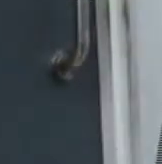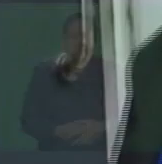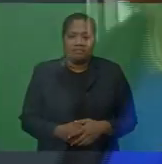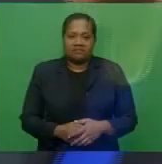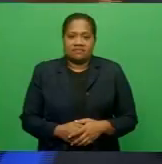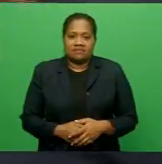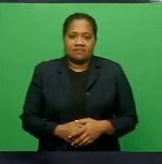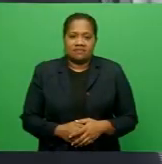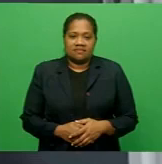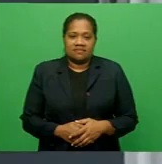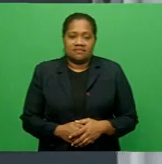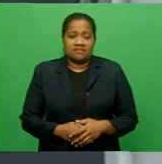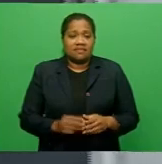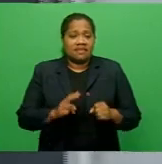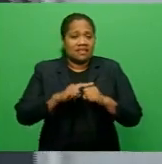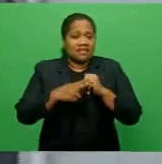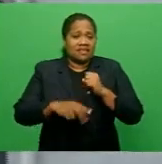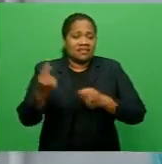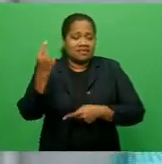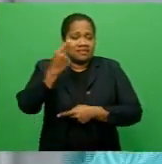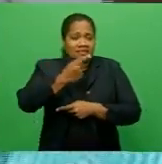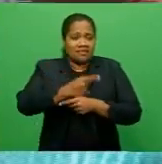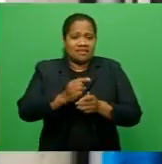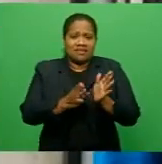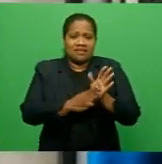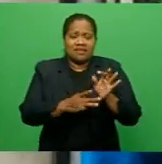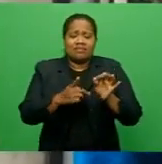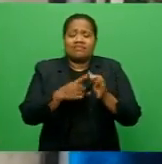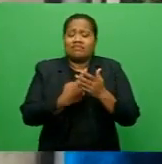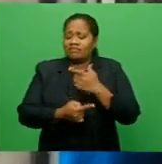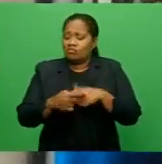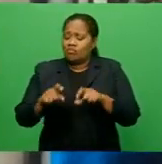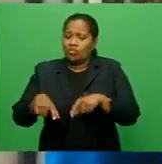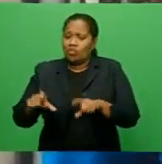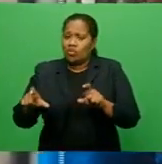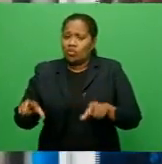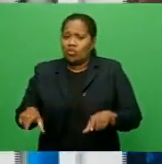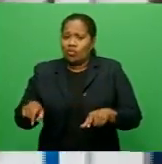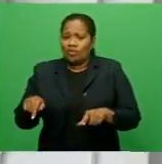In the news tonight, MPs appear in court over charges.